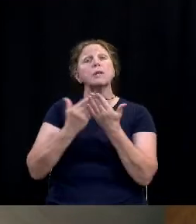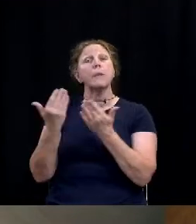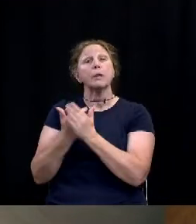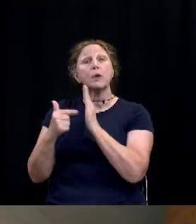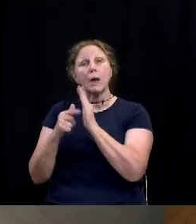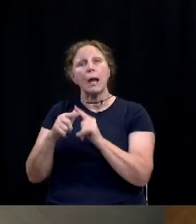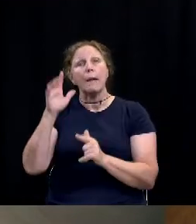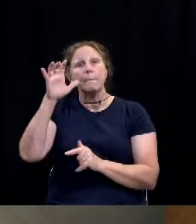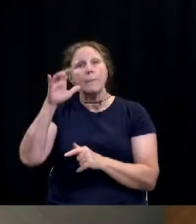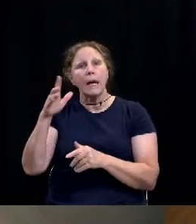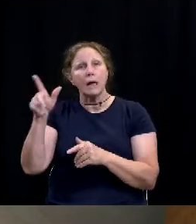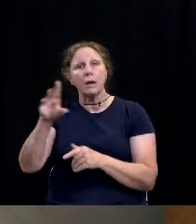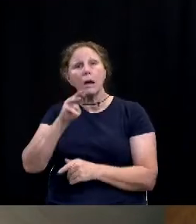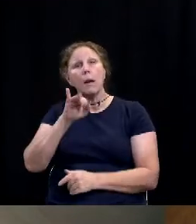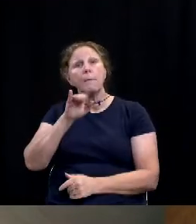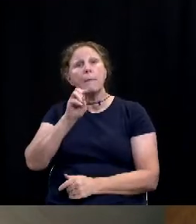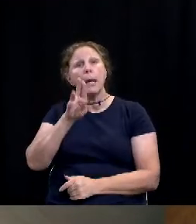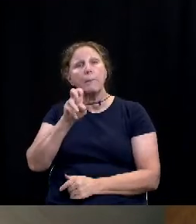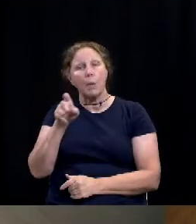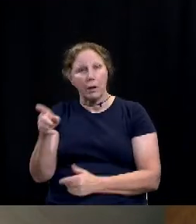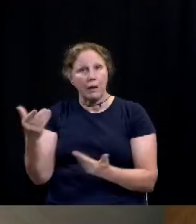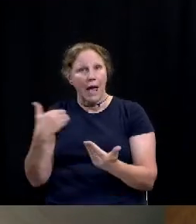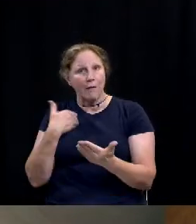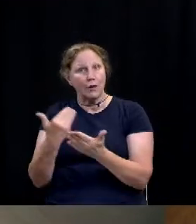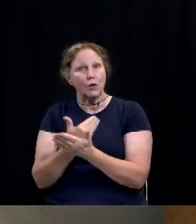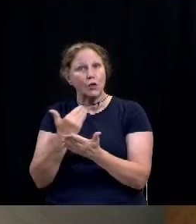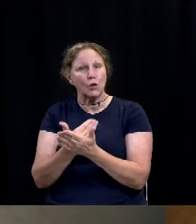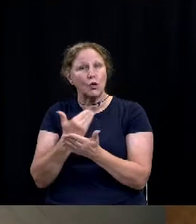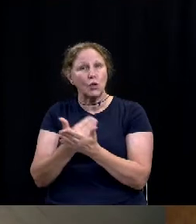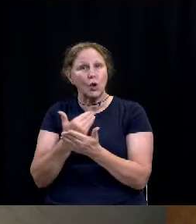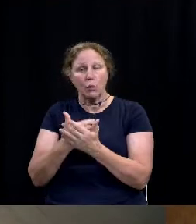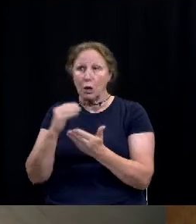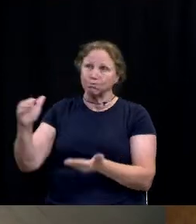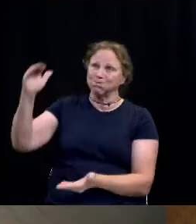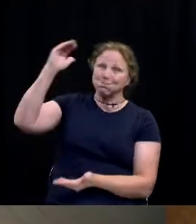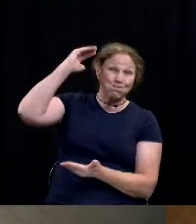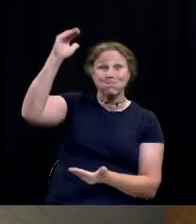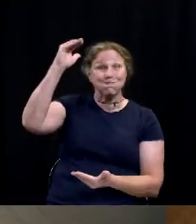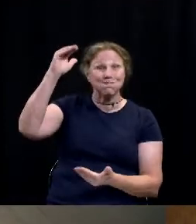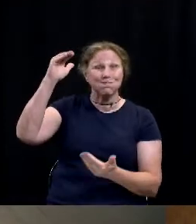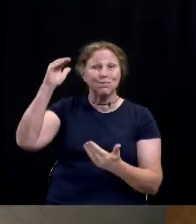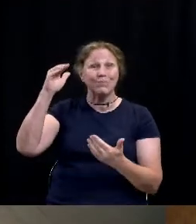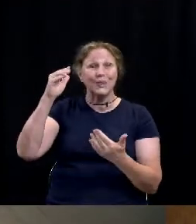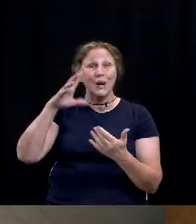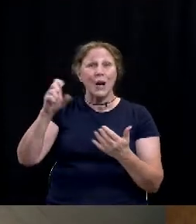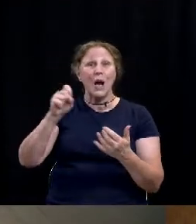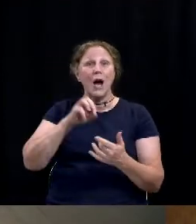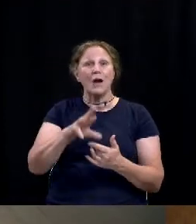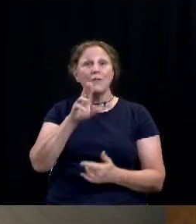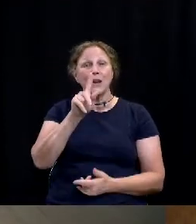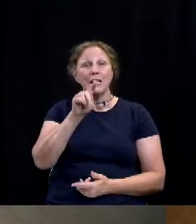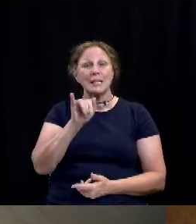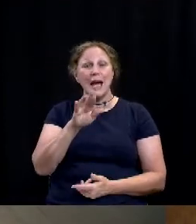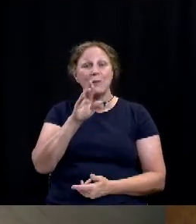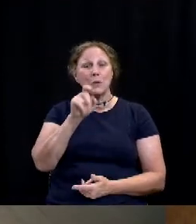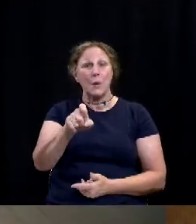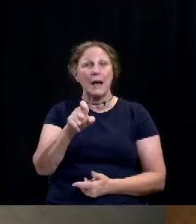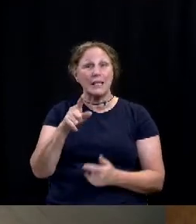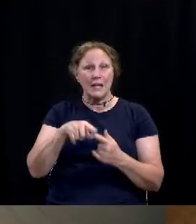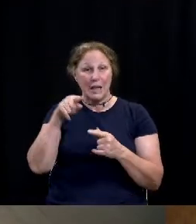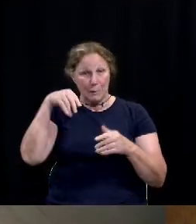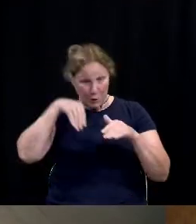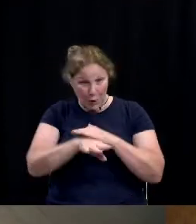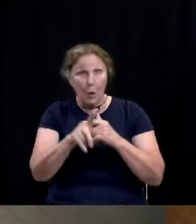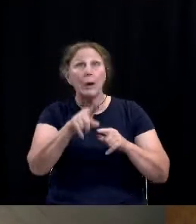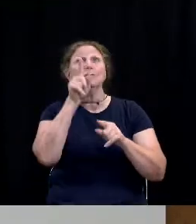Baylor's Maver Museum that now has a new life-size cast of a fossilized Tyrannosaurus Rex skeleton in the rotunda area of the